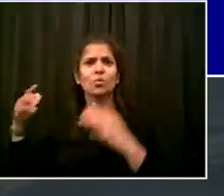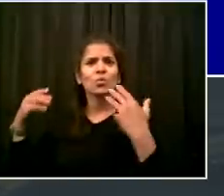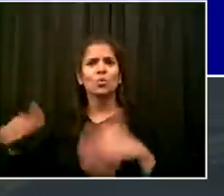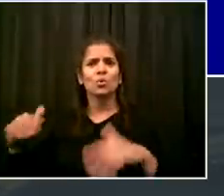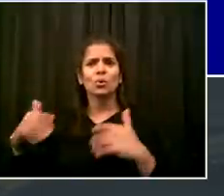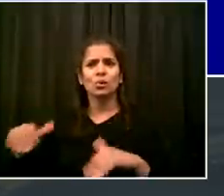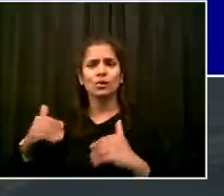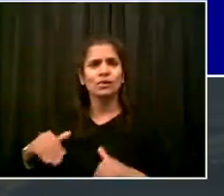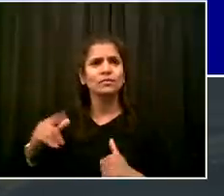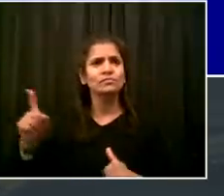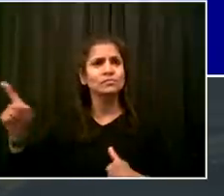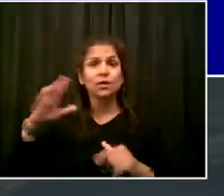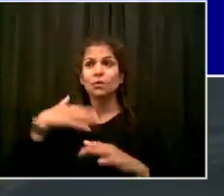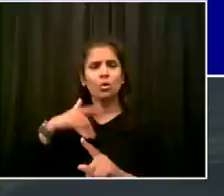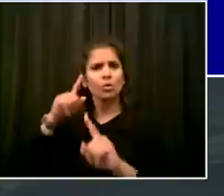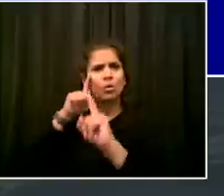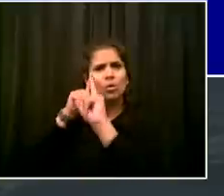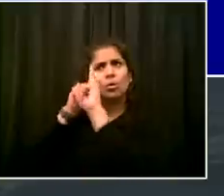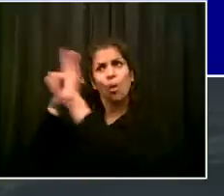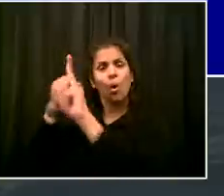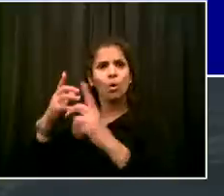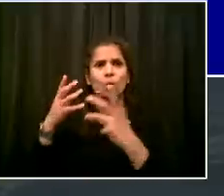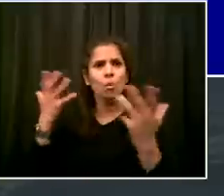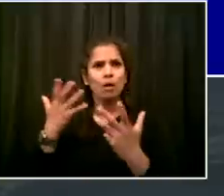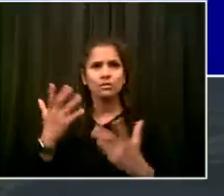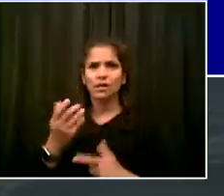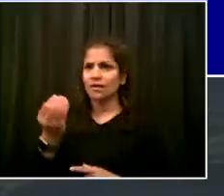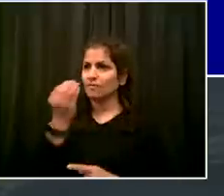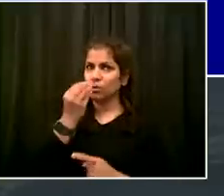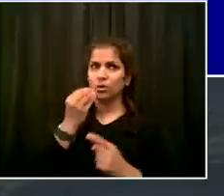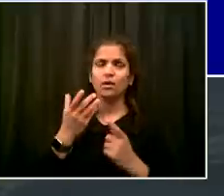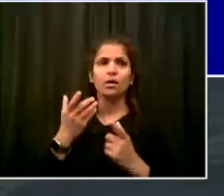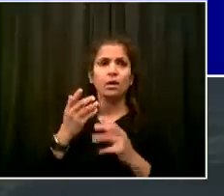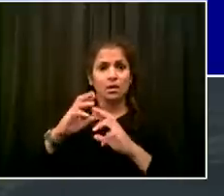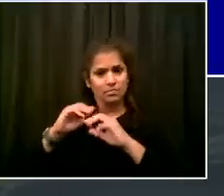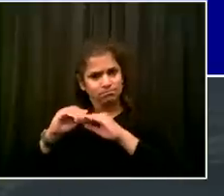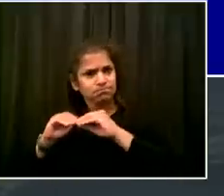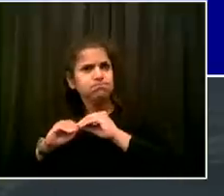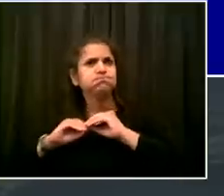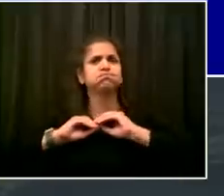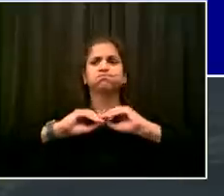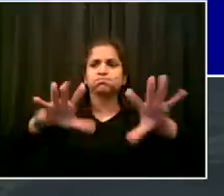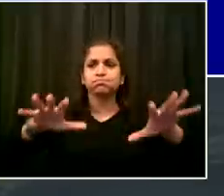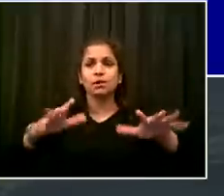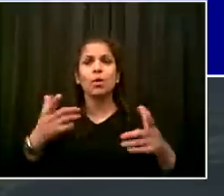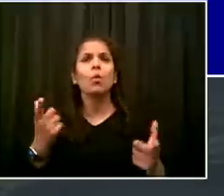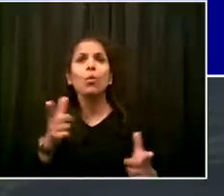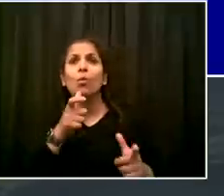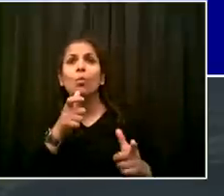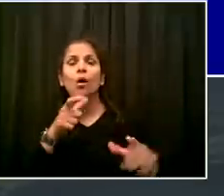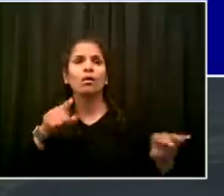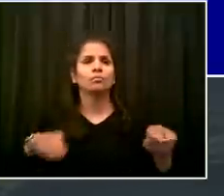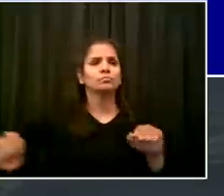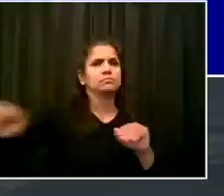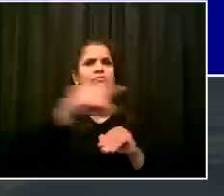that every person that we're delivering to is someone's grandma, is someone's parent, is someone's child.